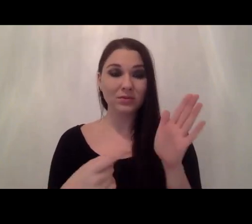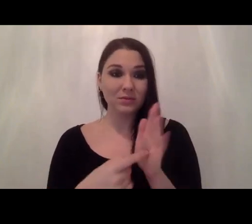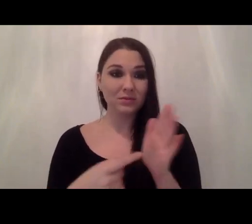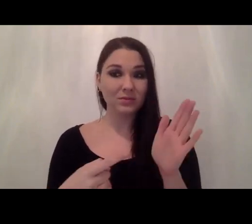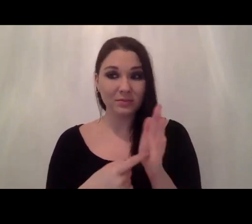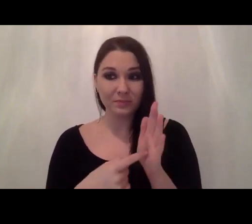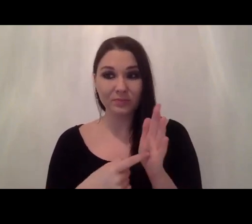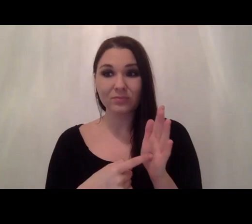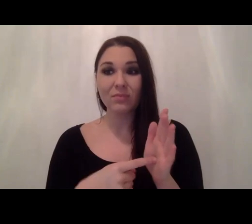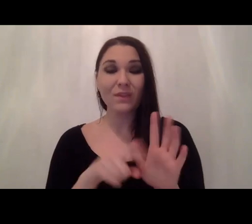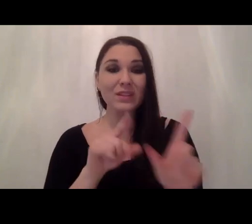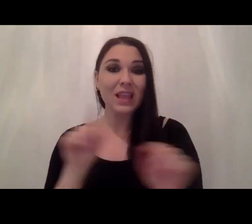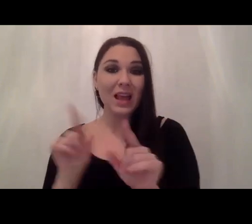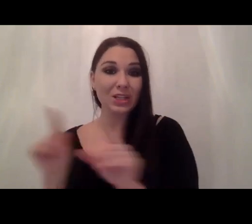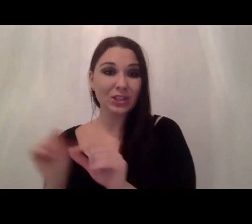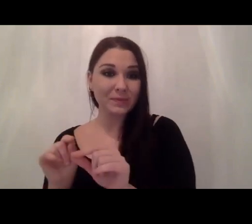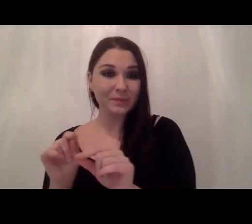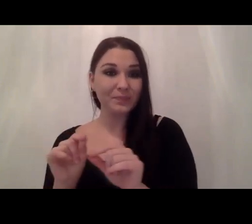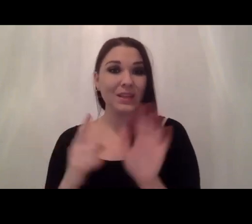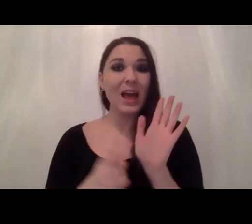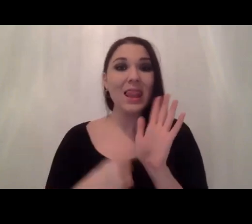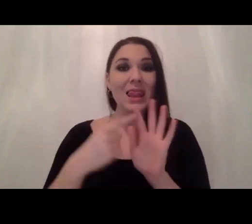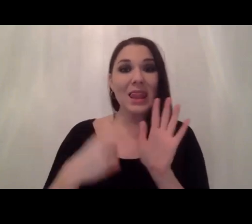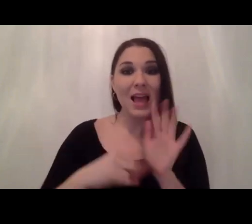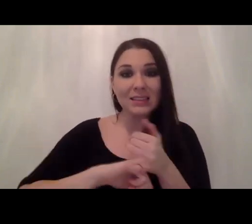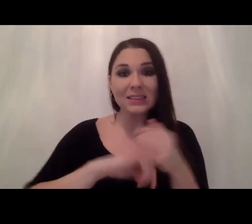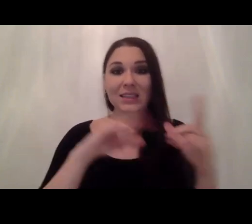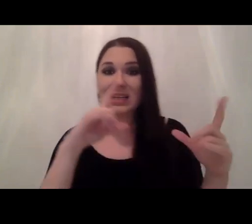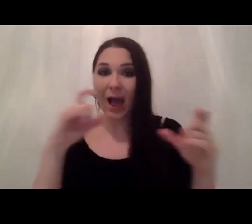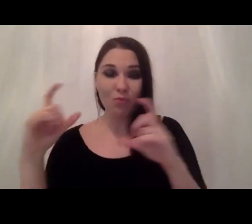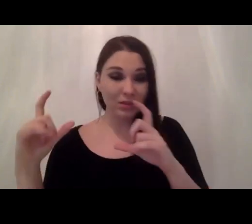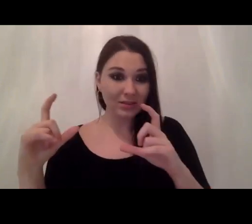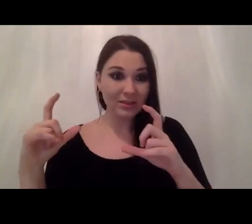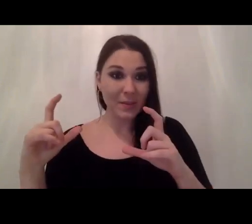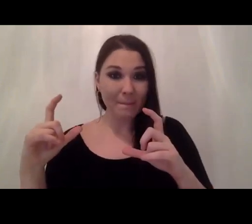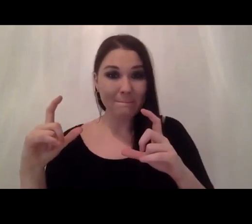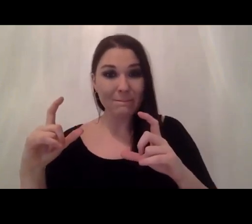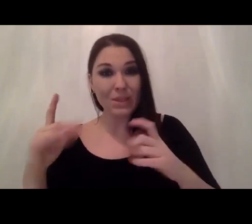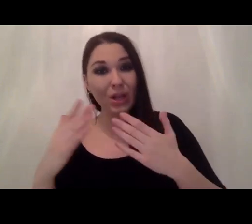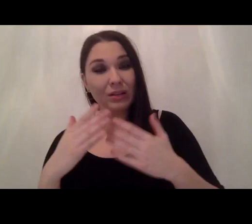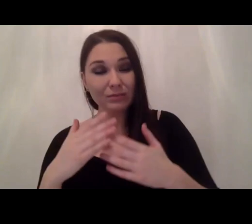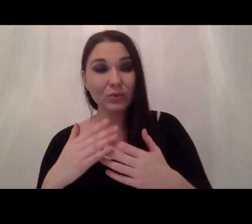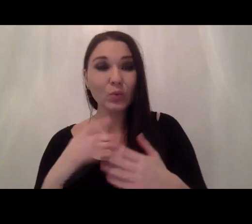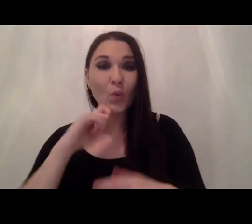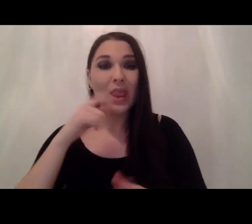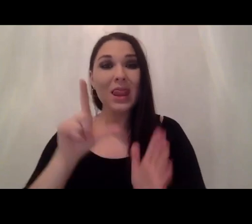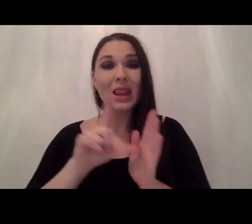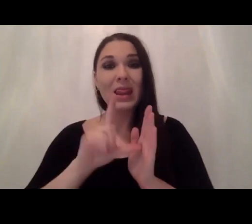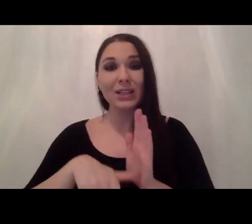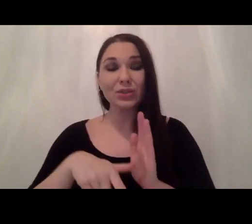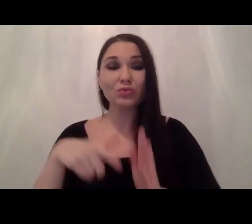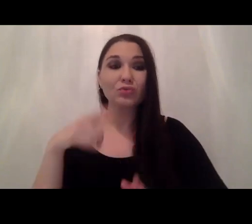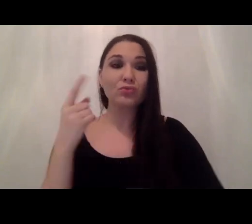selection in the sense of lenses uh cameras and a little bit we will be talking a little bit about uh